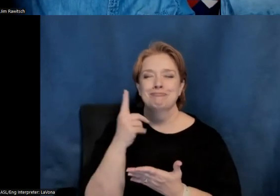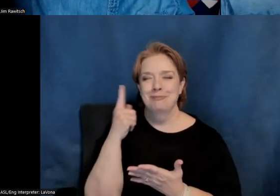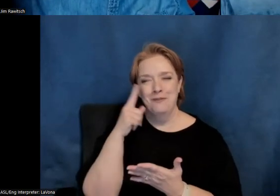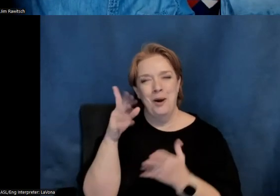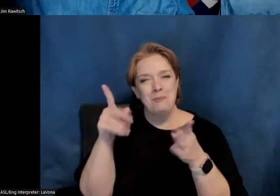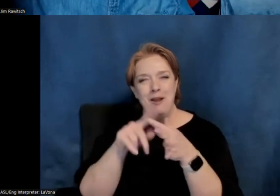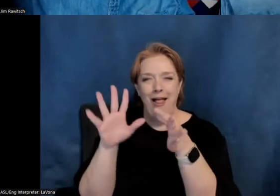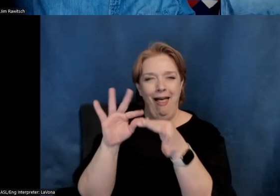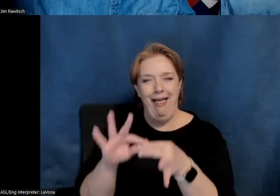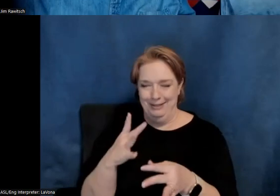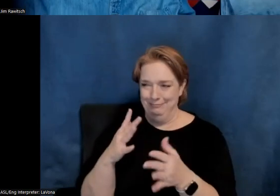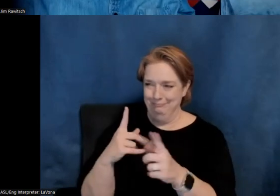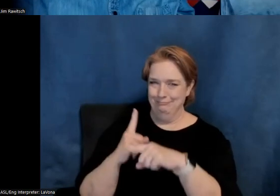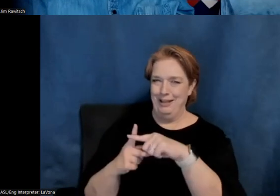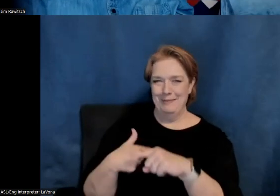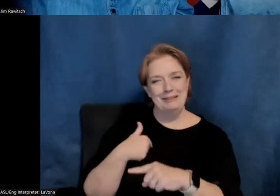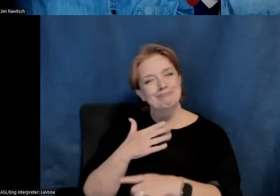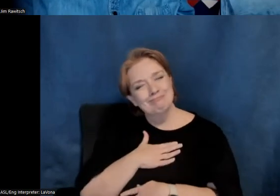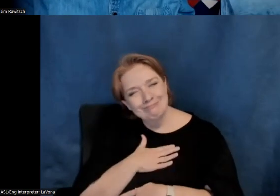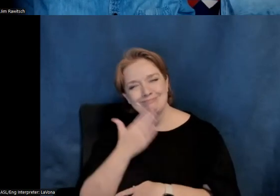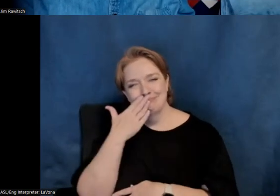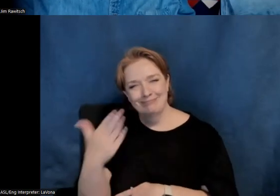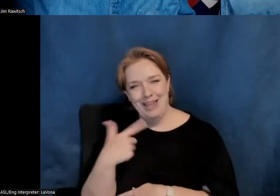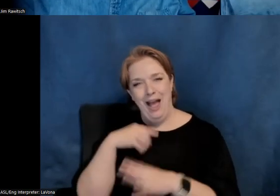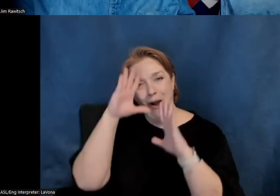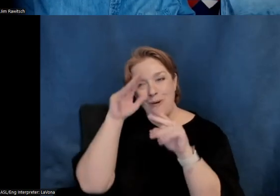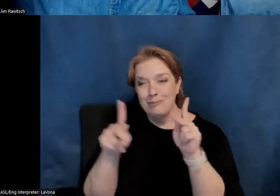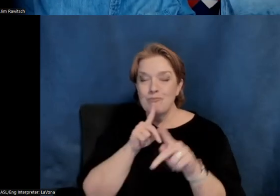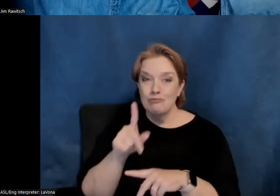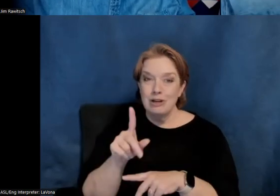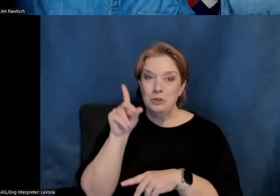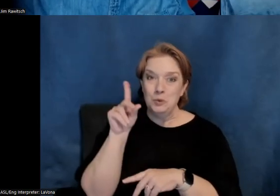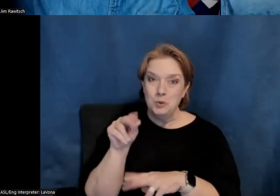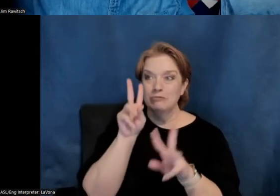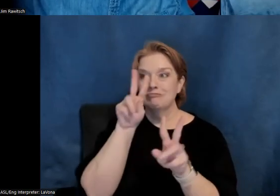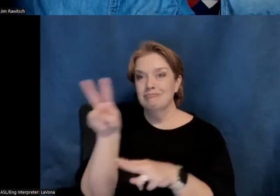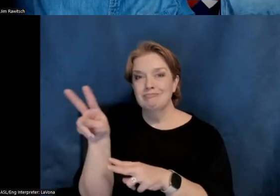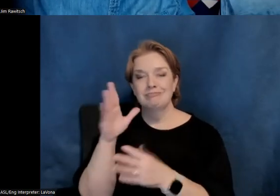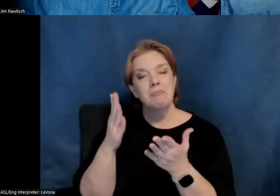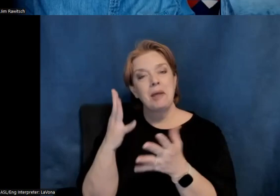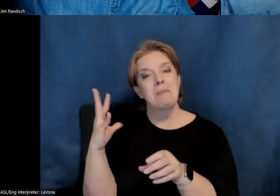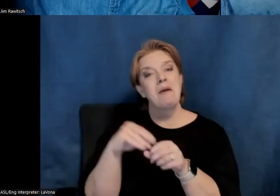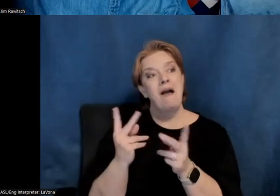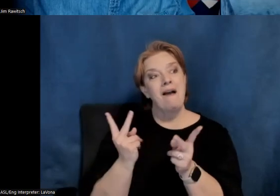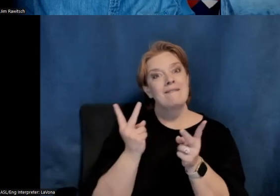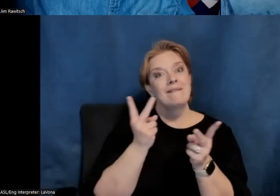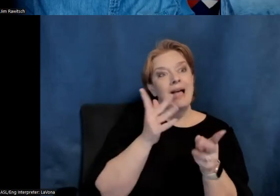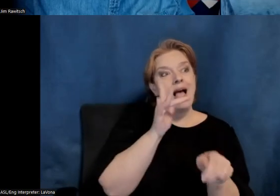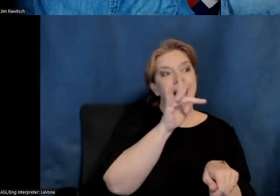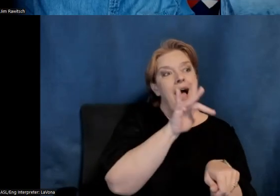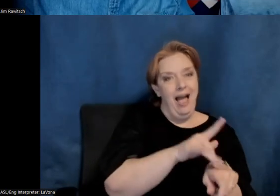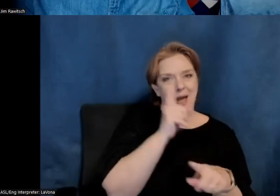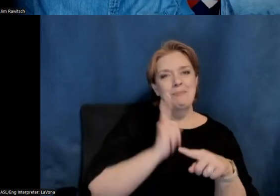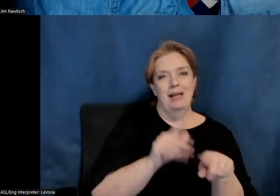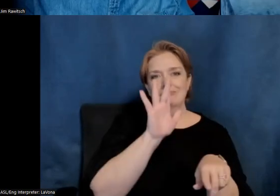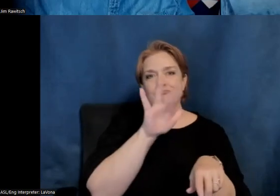find things and I hope that people actually go and check them out and make it maybe part of the visit that they embark on. So thank you